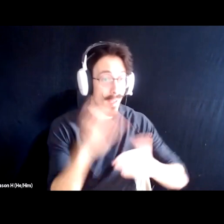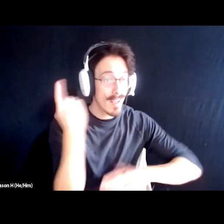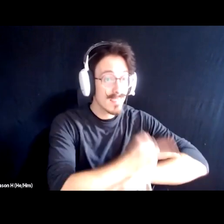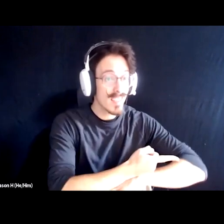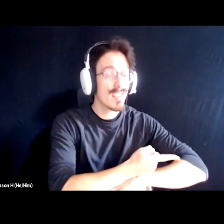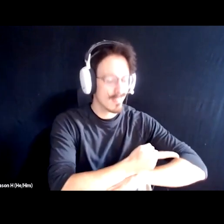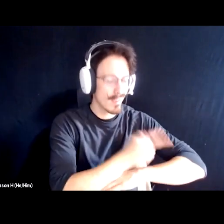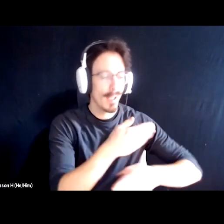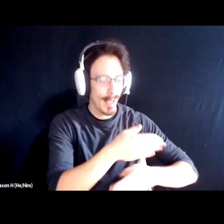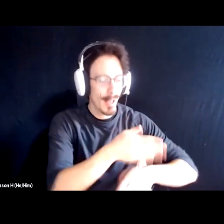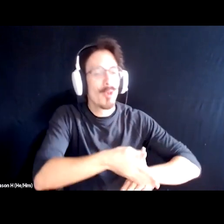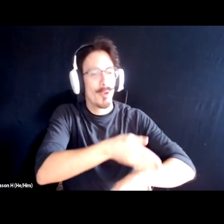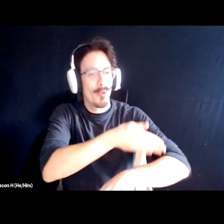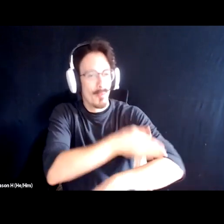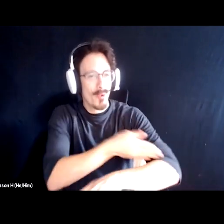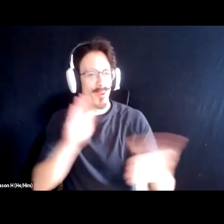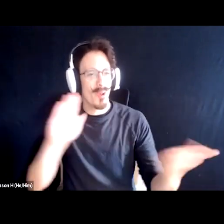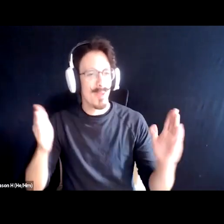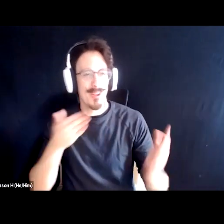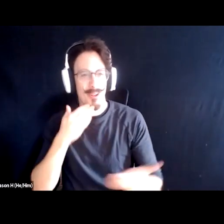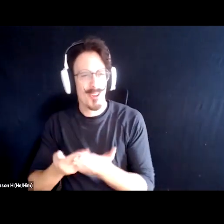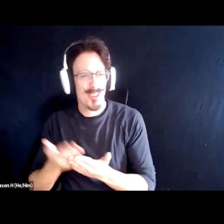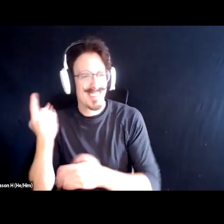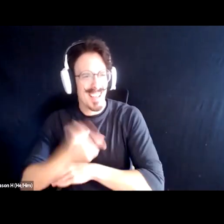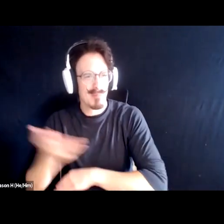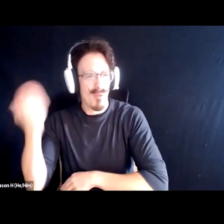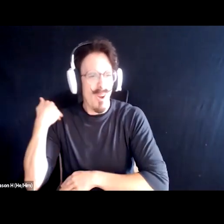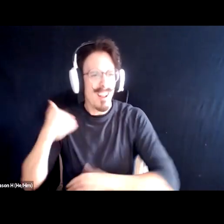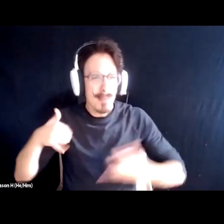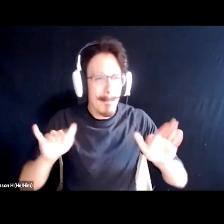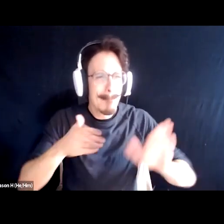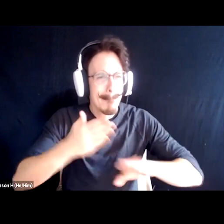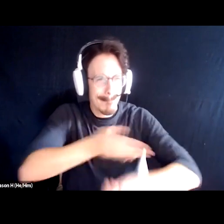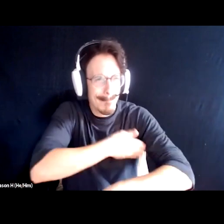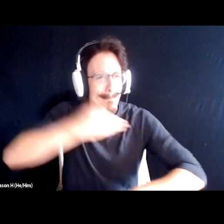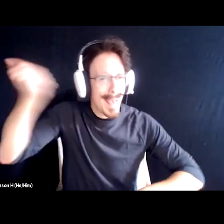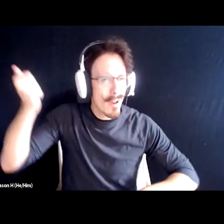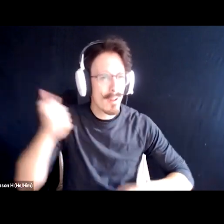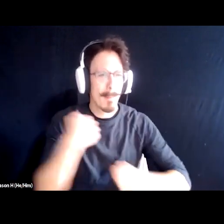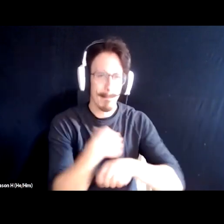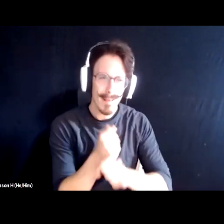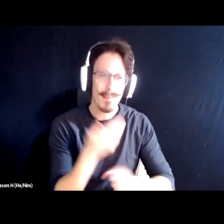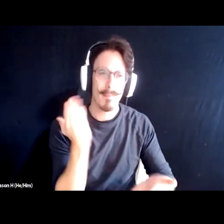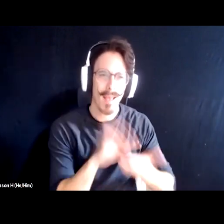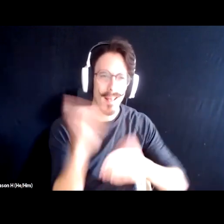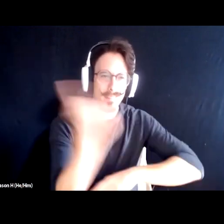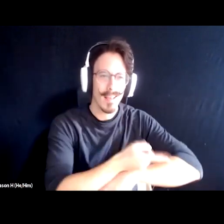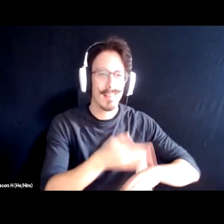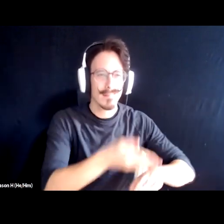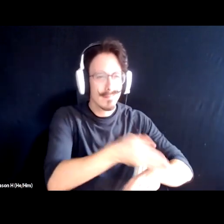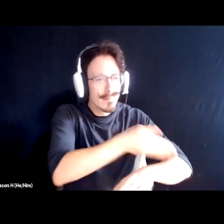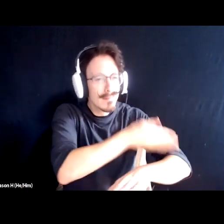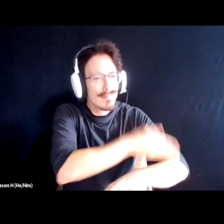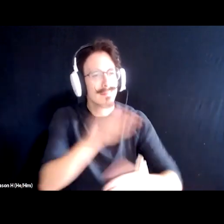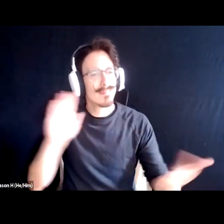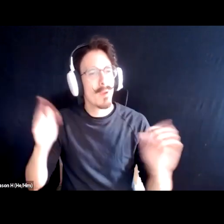than the good days used to be. I'm gonna make the bad days better than the good days used to be.